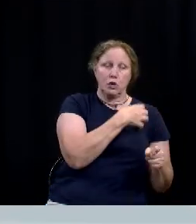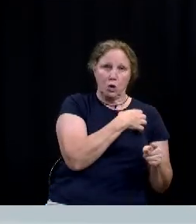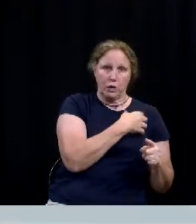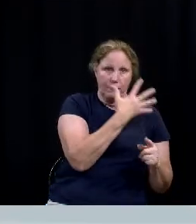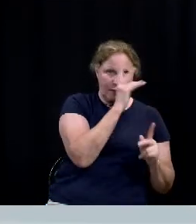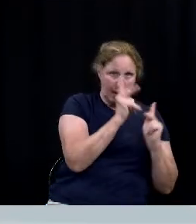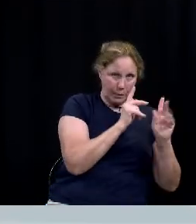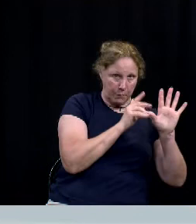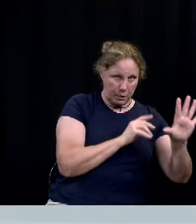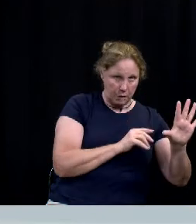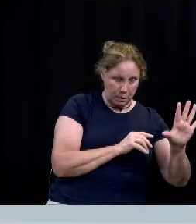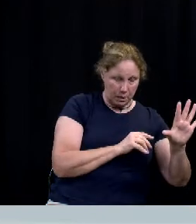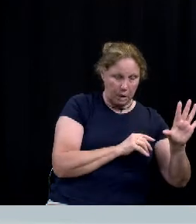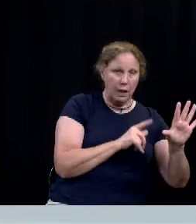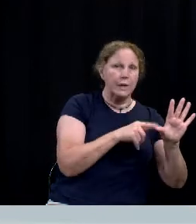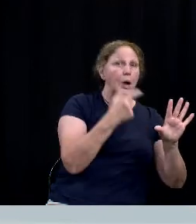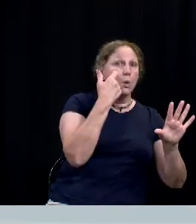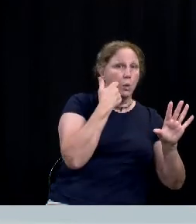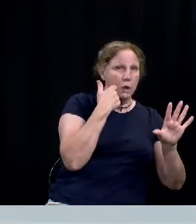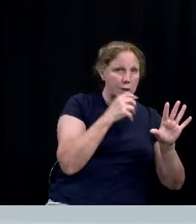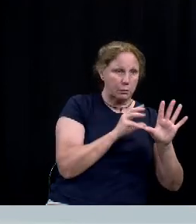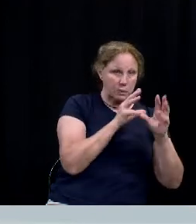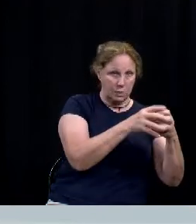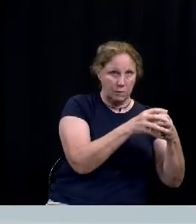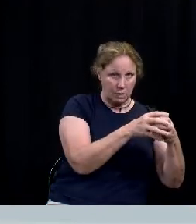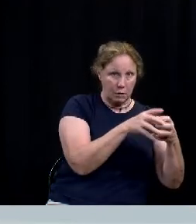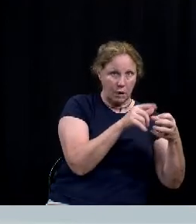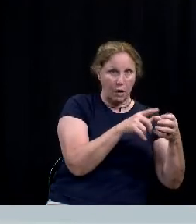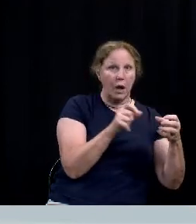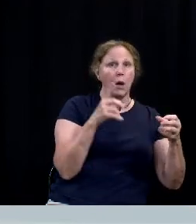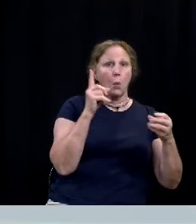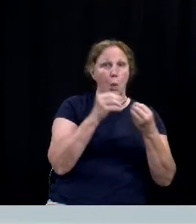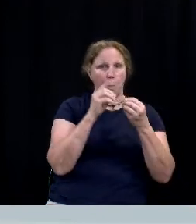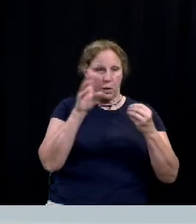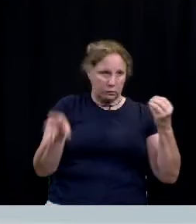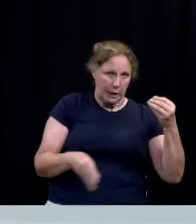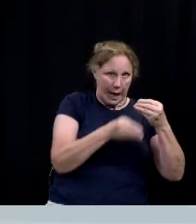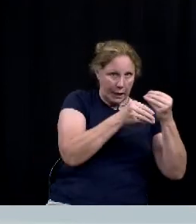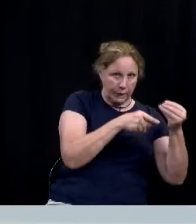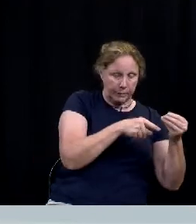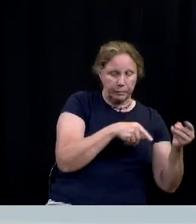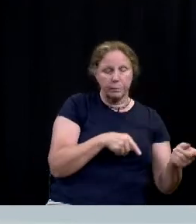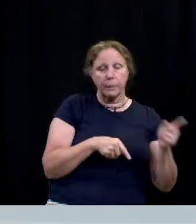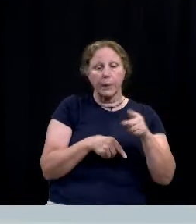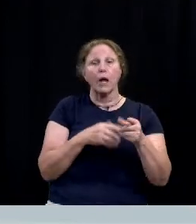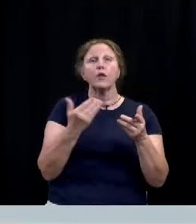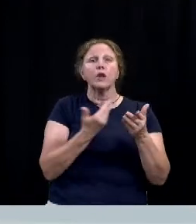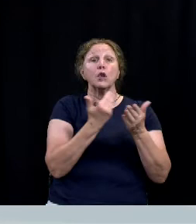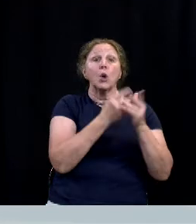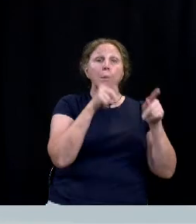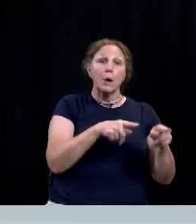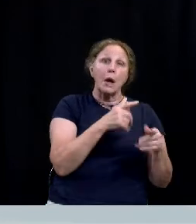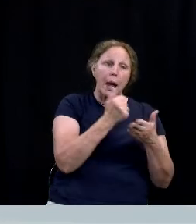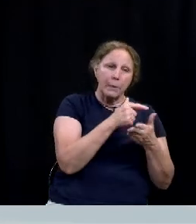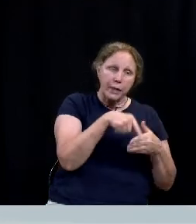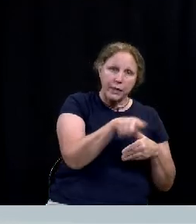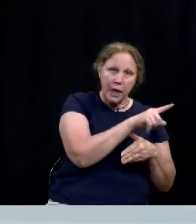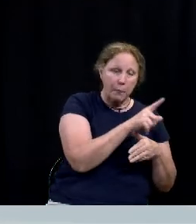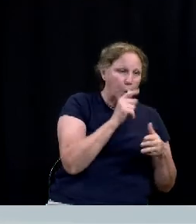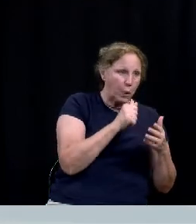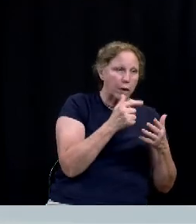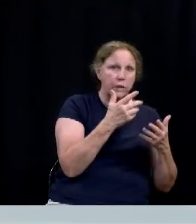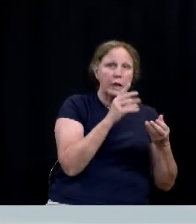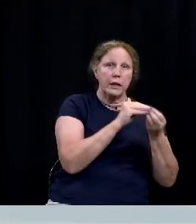detectives has recently been assigned an additional investigator the new detective will assist with the unit caseload